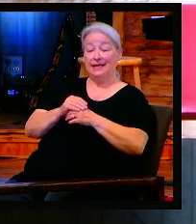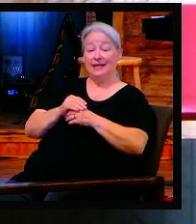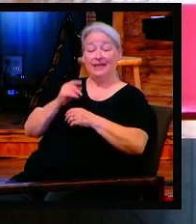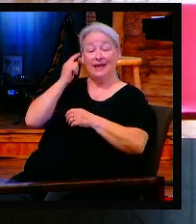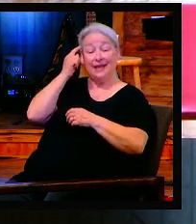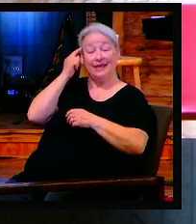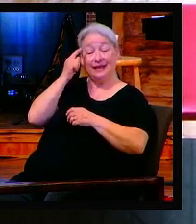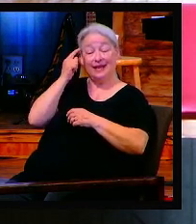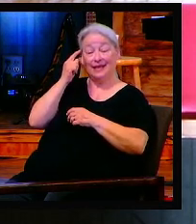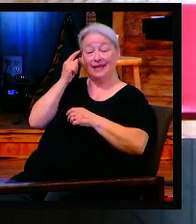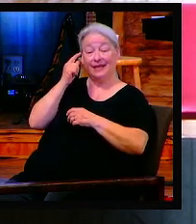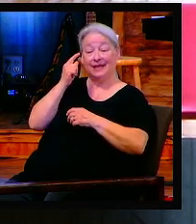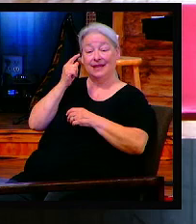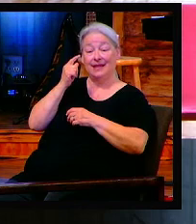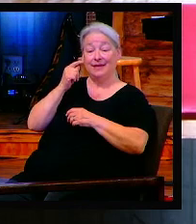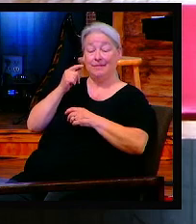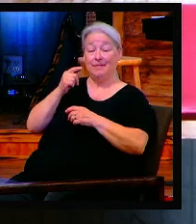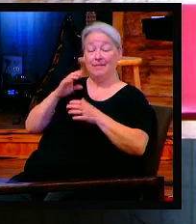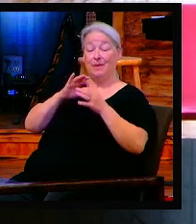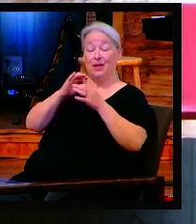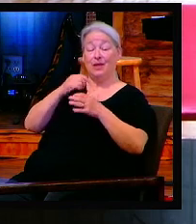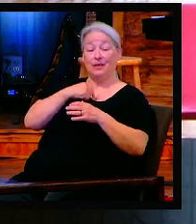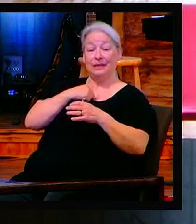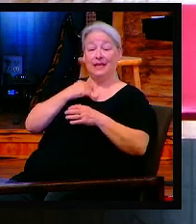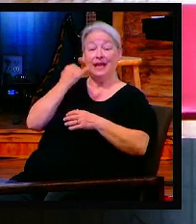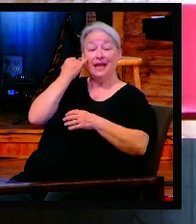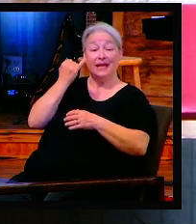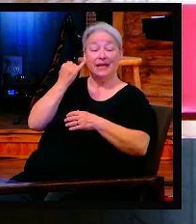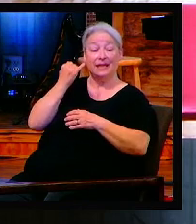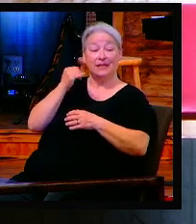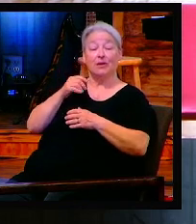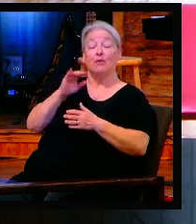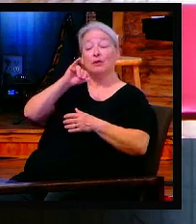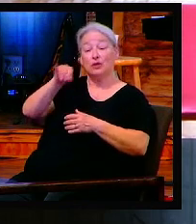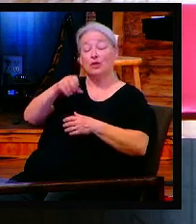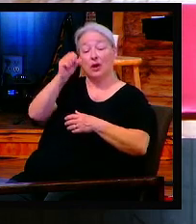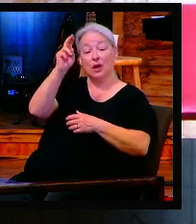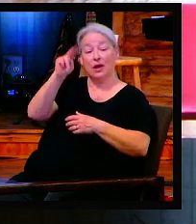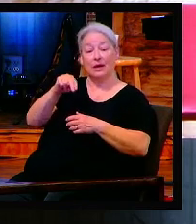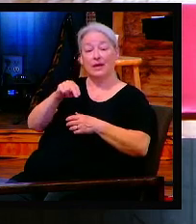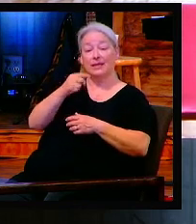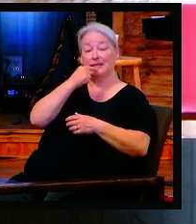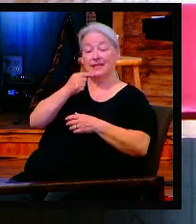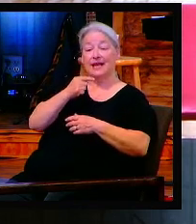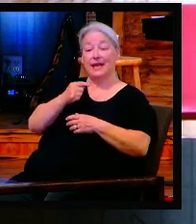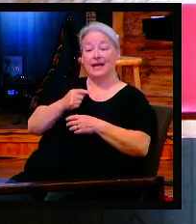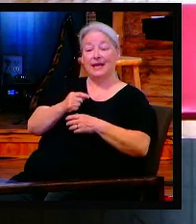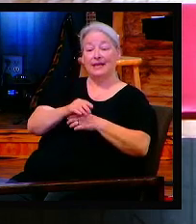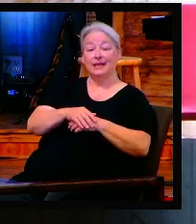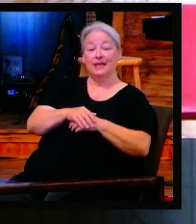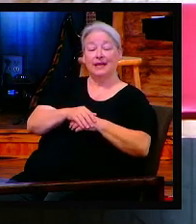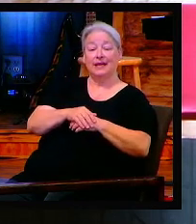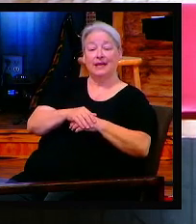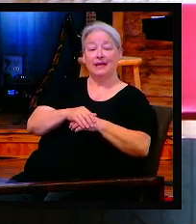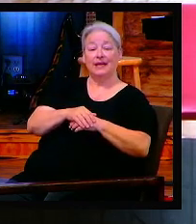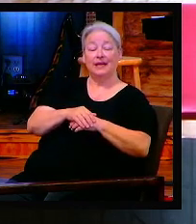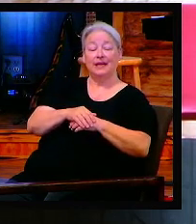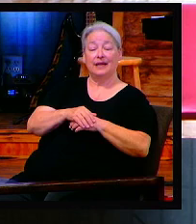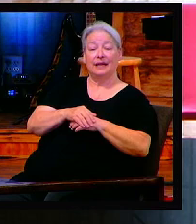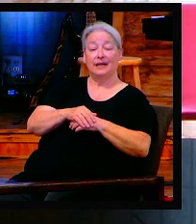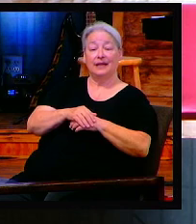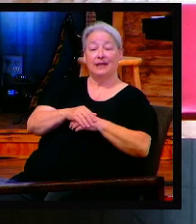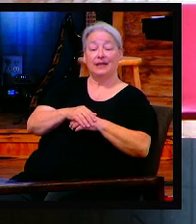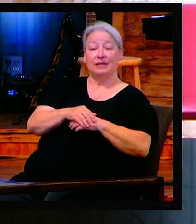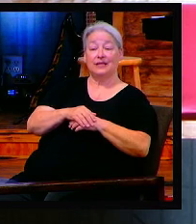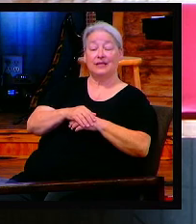says those who are born again can confess that Jesus Christ came in the flesh. And Christ is not his last name. I say that because I